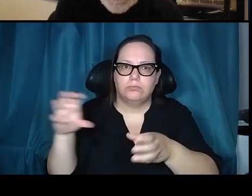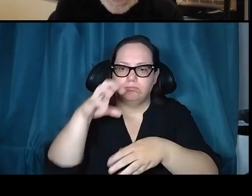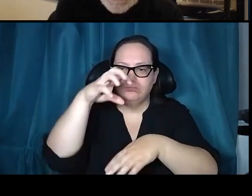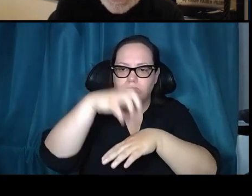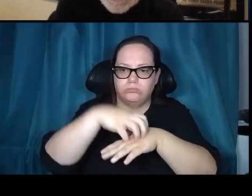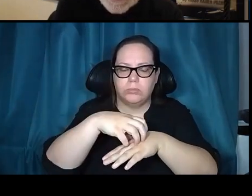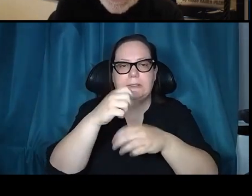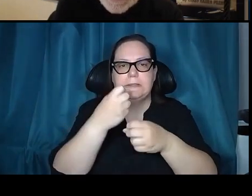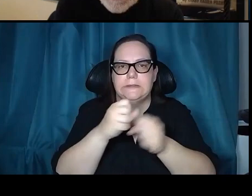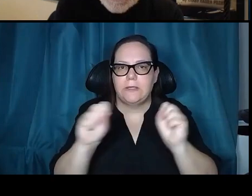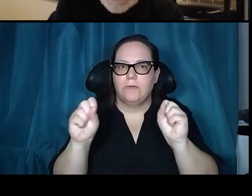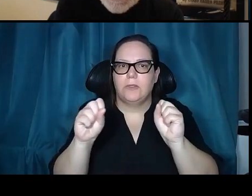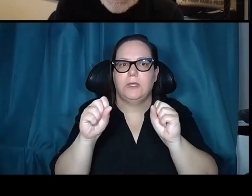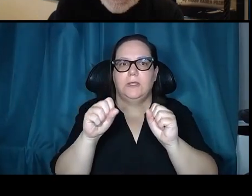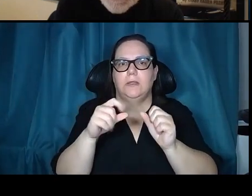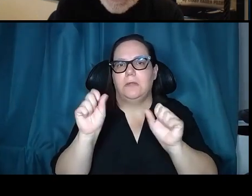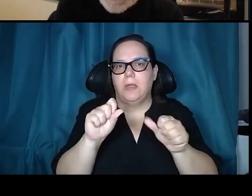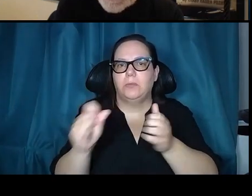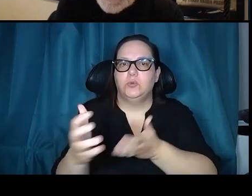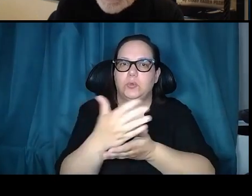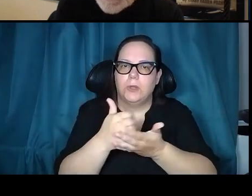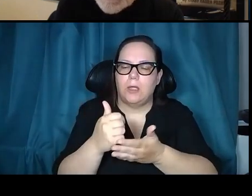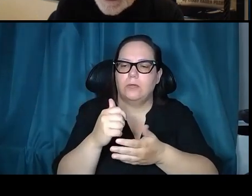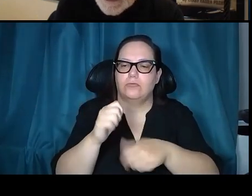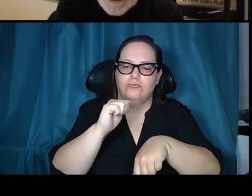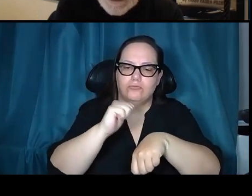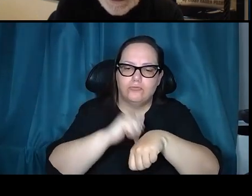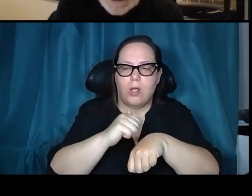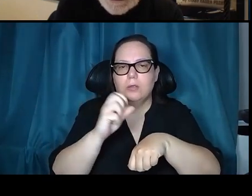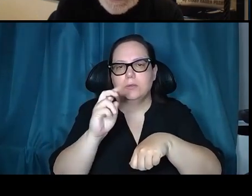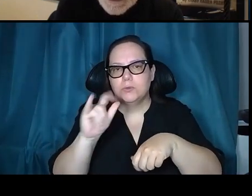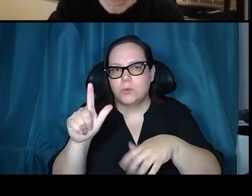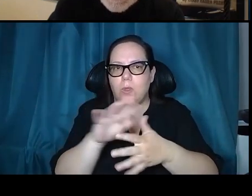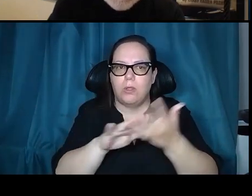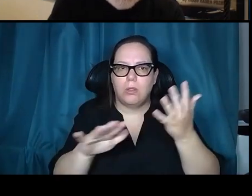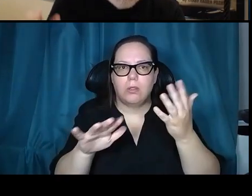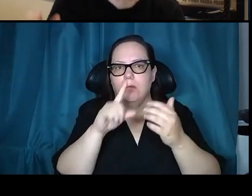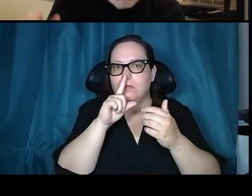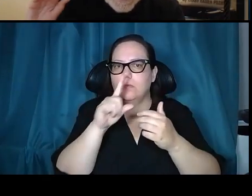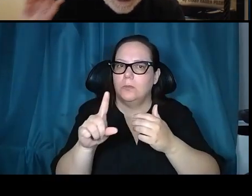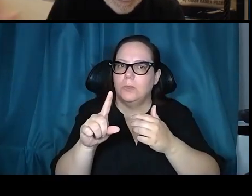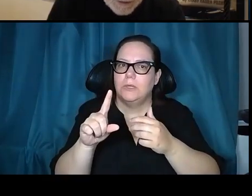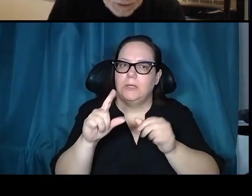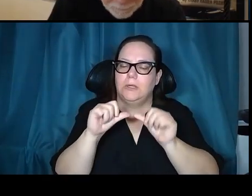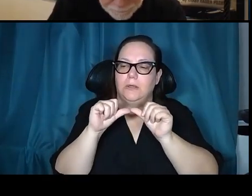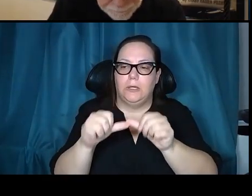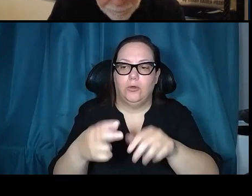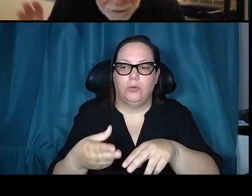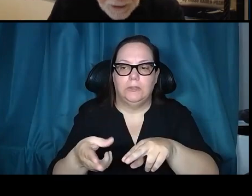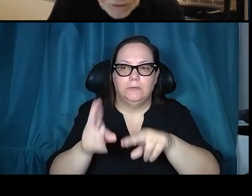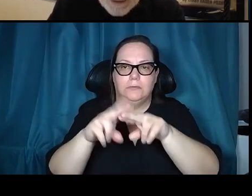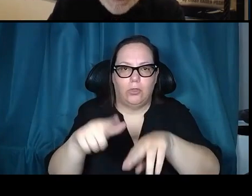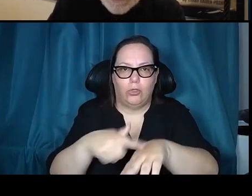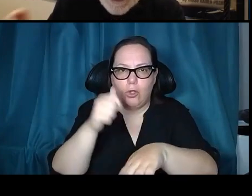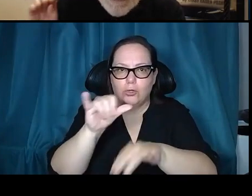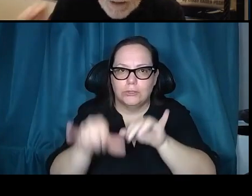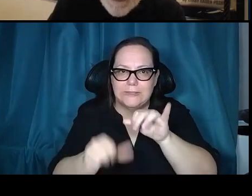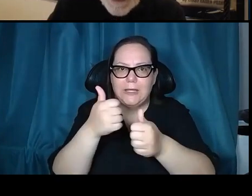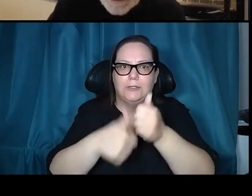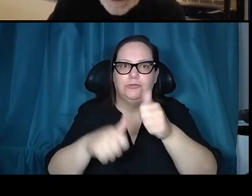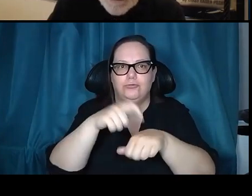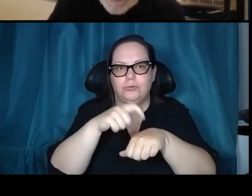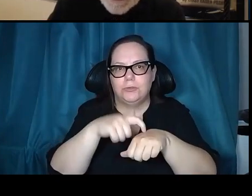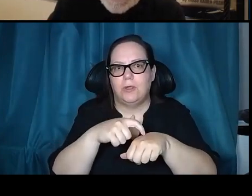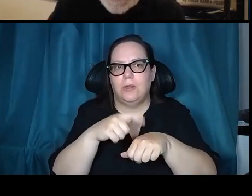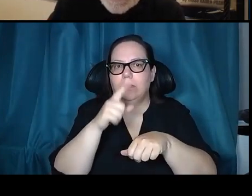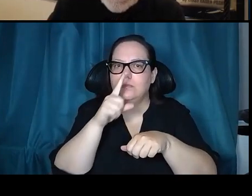14, we increased state time on the lunar surface. We increased the number of EVA periods to two. Alan Bean, P. Conrad demonstrated